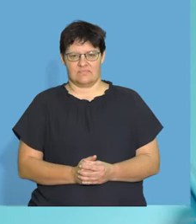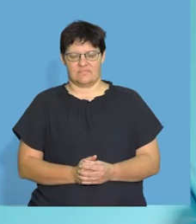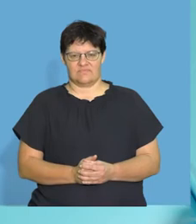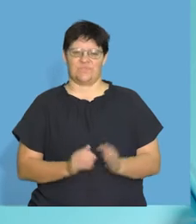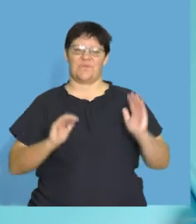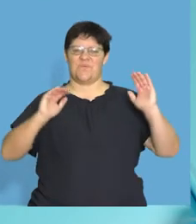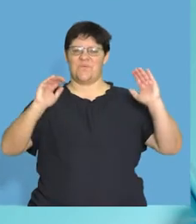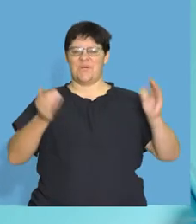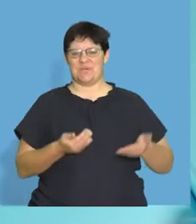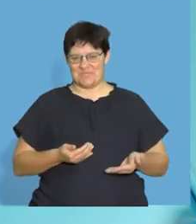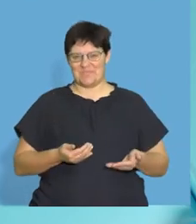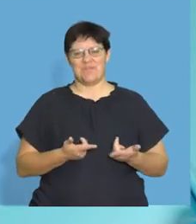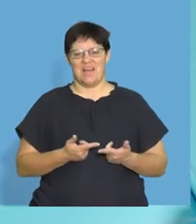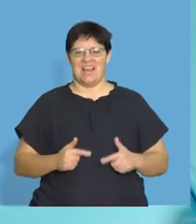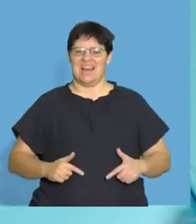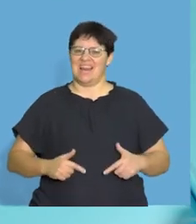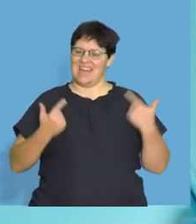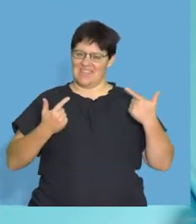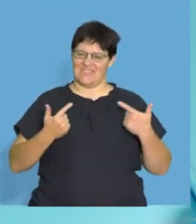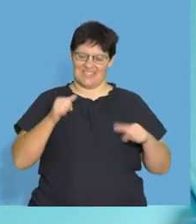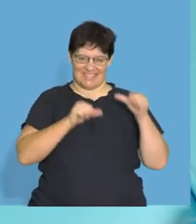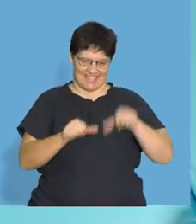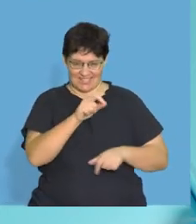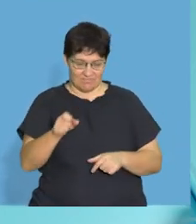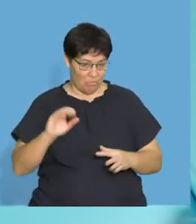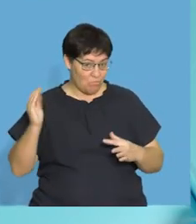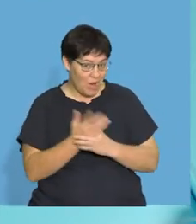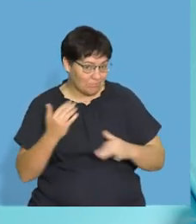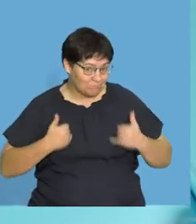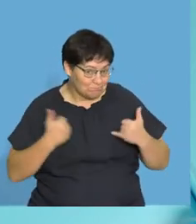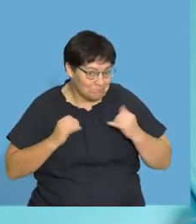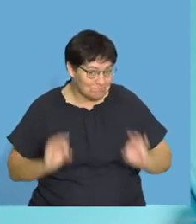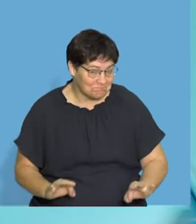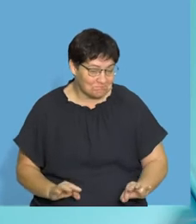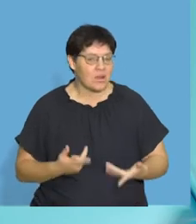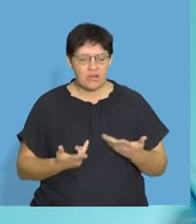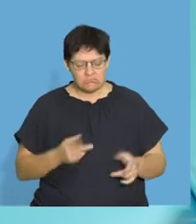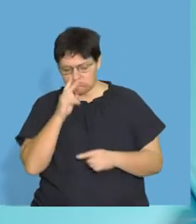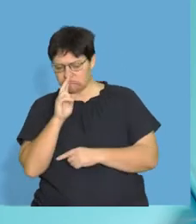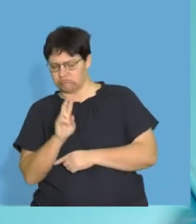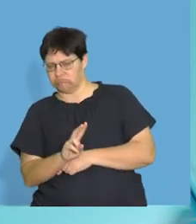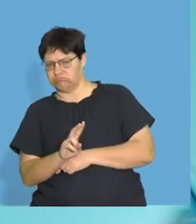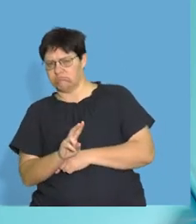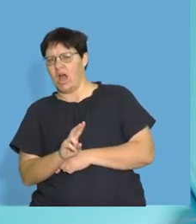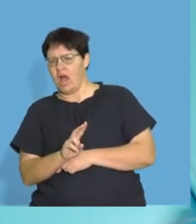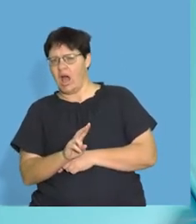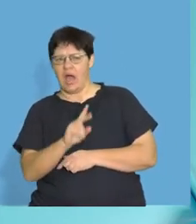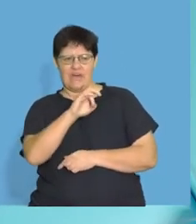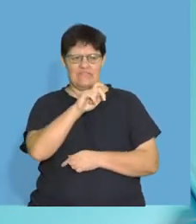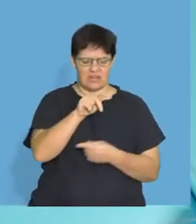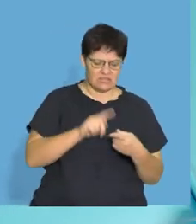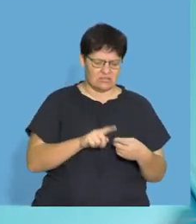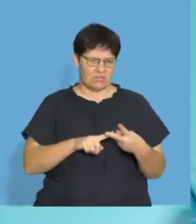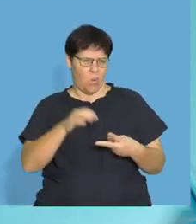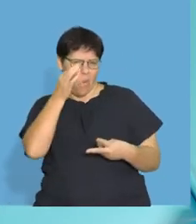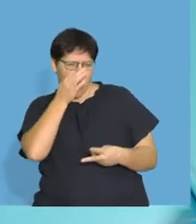Welcome back, Life Sciences. I hope you enjoyed your little break. Did you go and maybe have a look what kind of fats and oils you